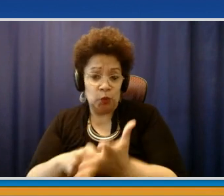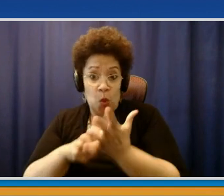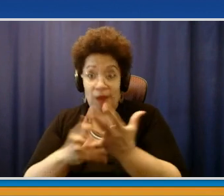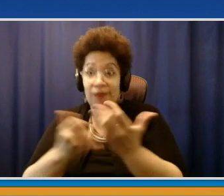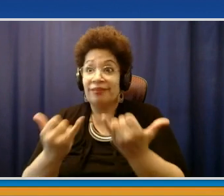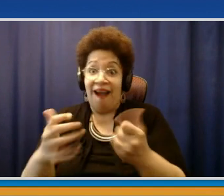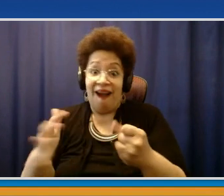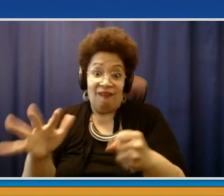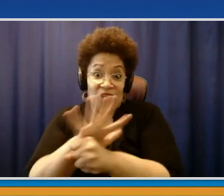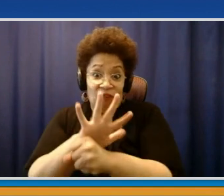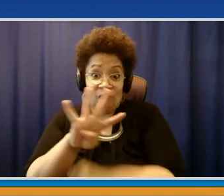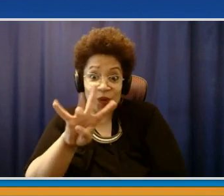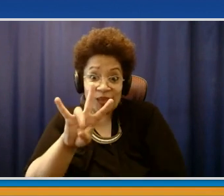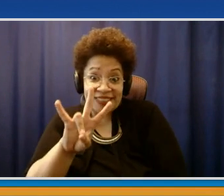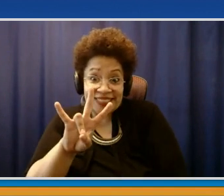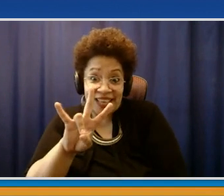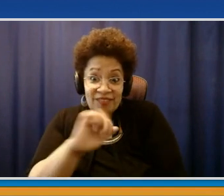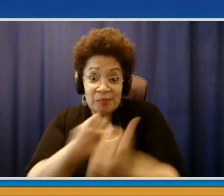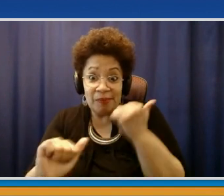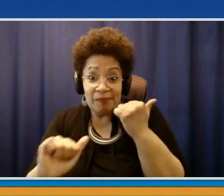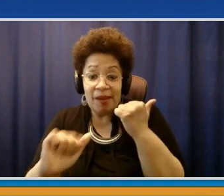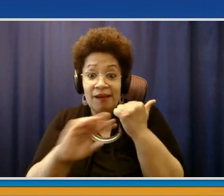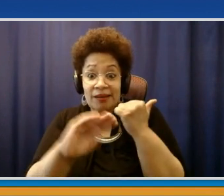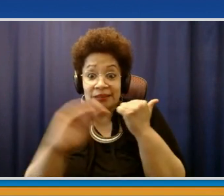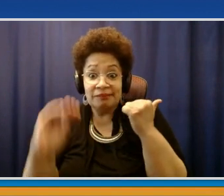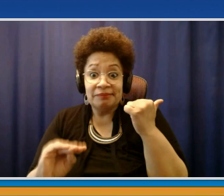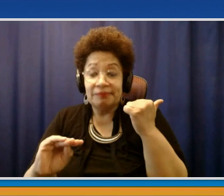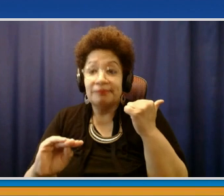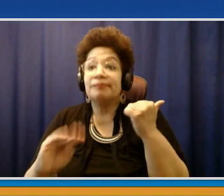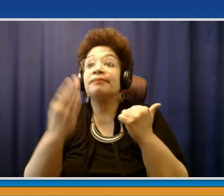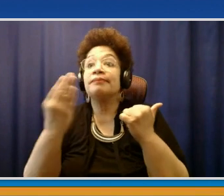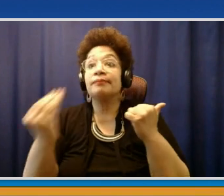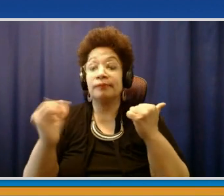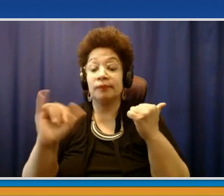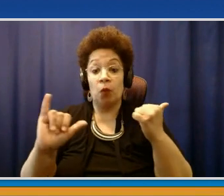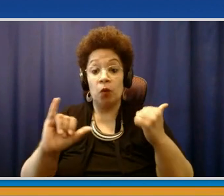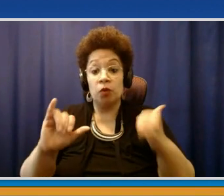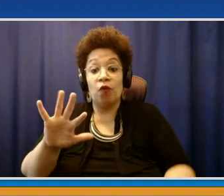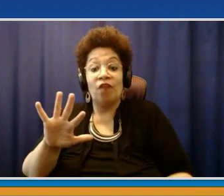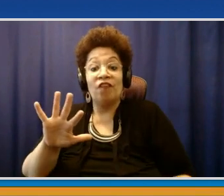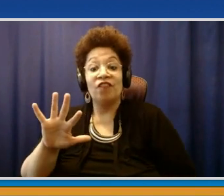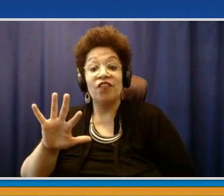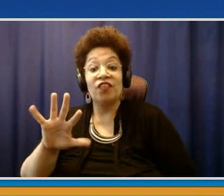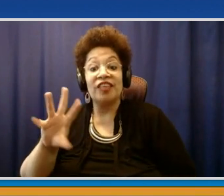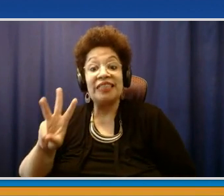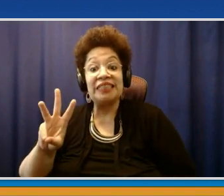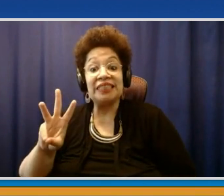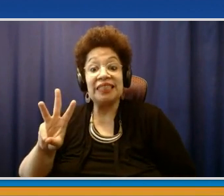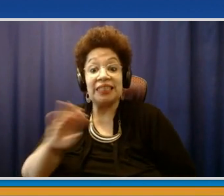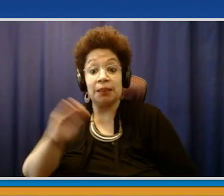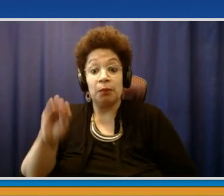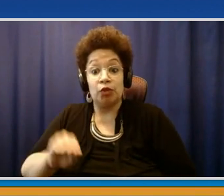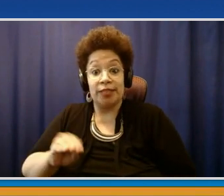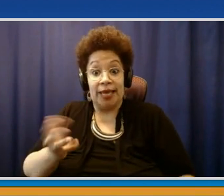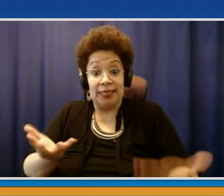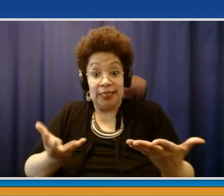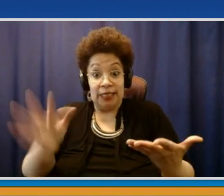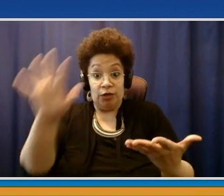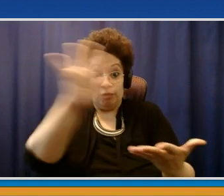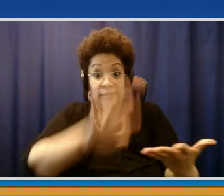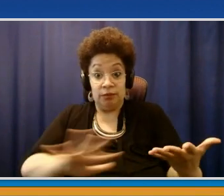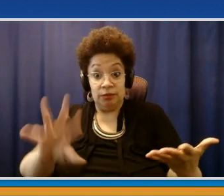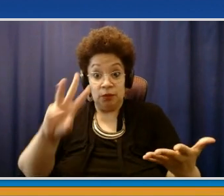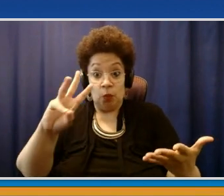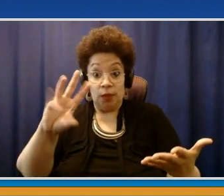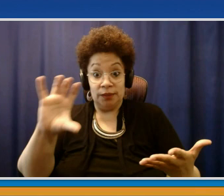tomorrow, which we'll report on on Thursday. And 56% of the population has at least one dose of vaccine. And so in